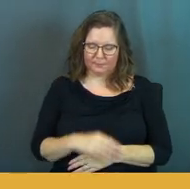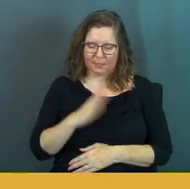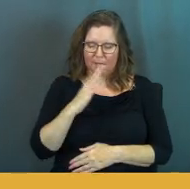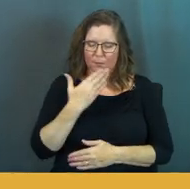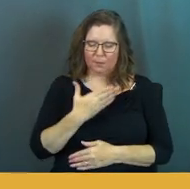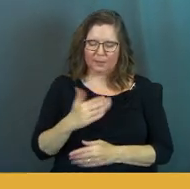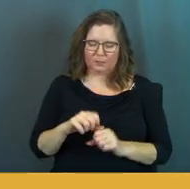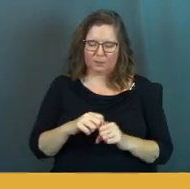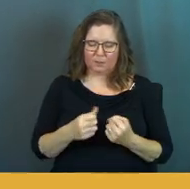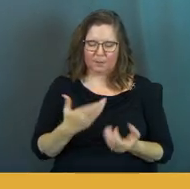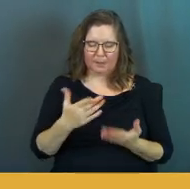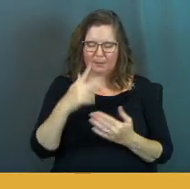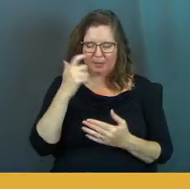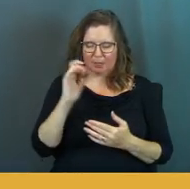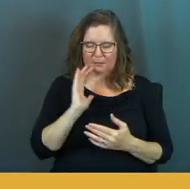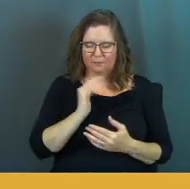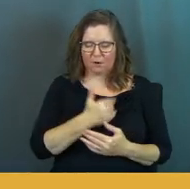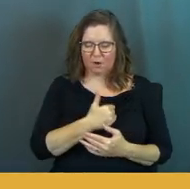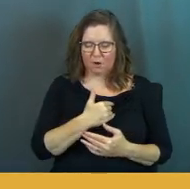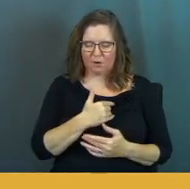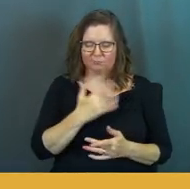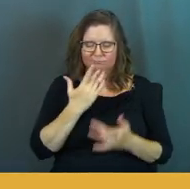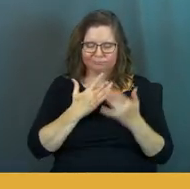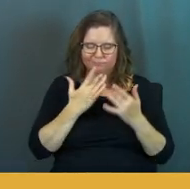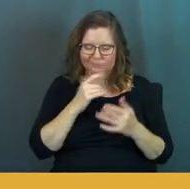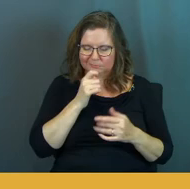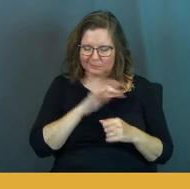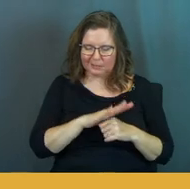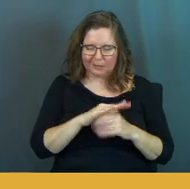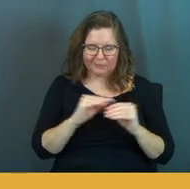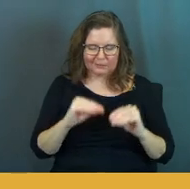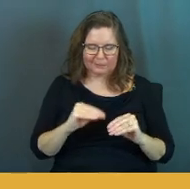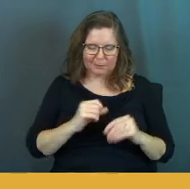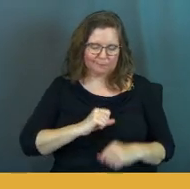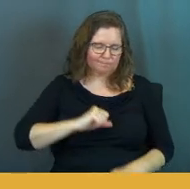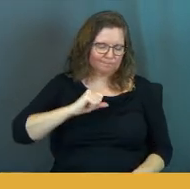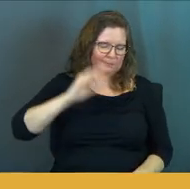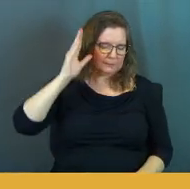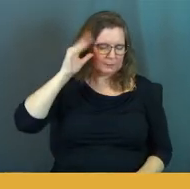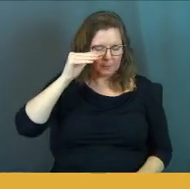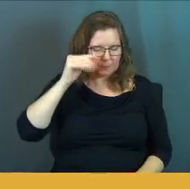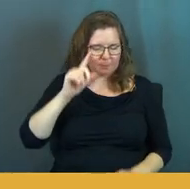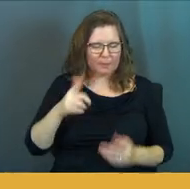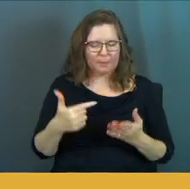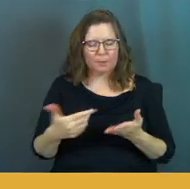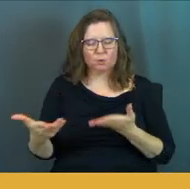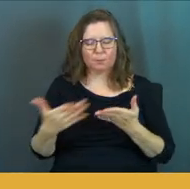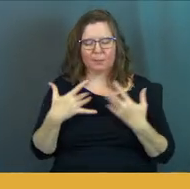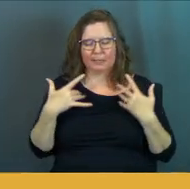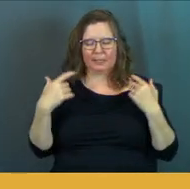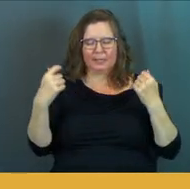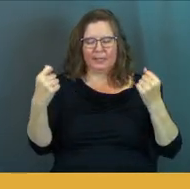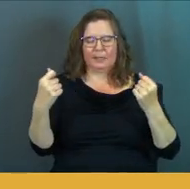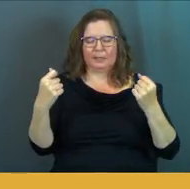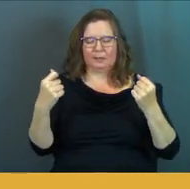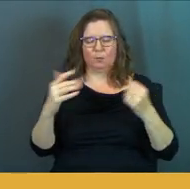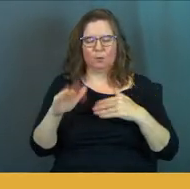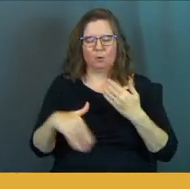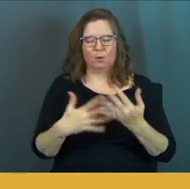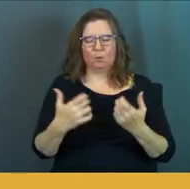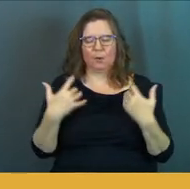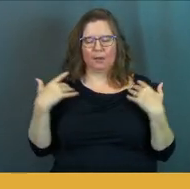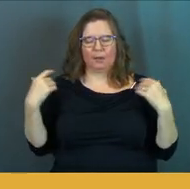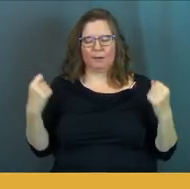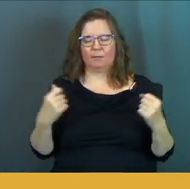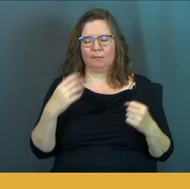And God, where things are broken maybe because of our lack of teachability in the past, our stubbornness in the past, God, would you bring healing there? Lord, we all want